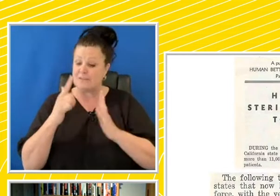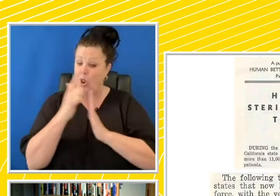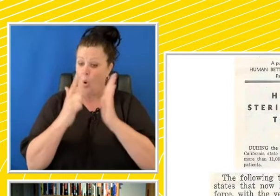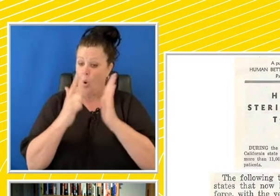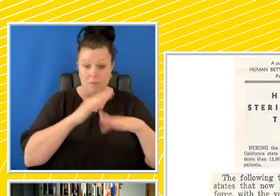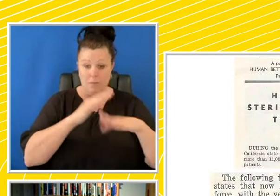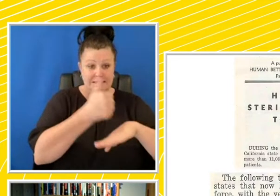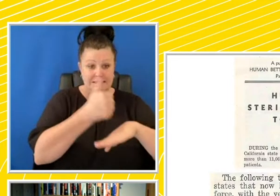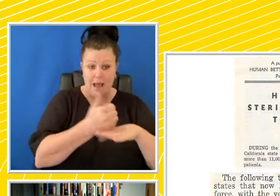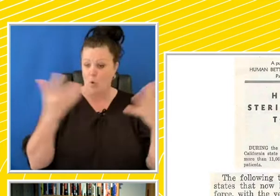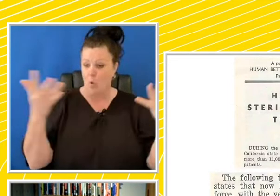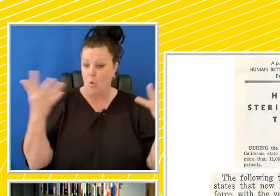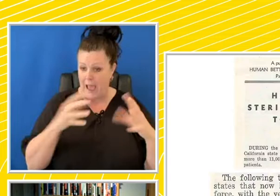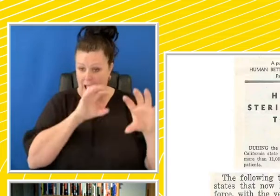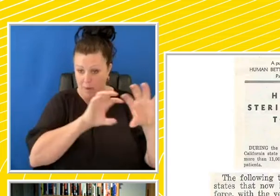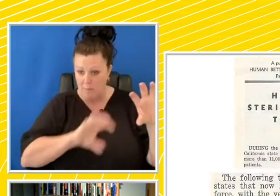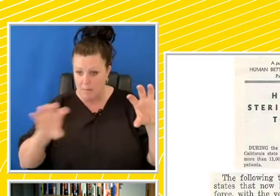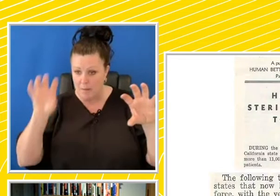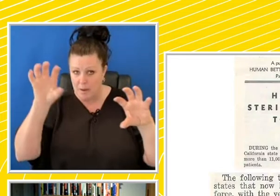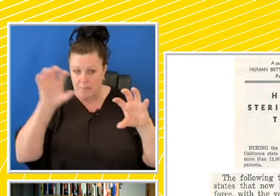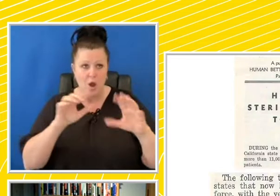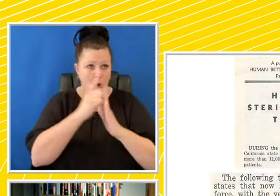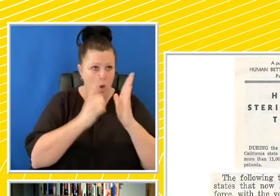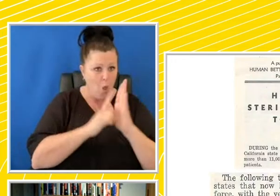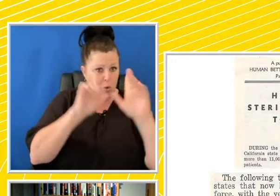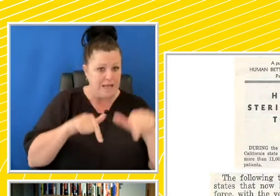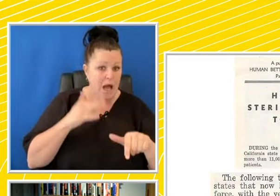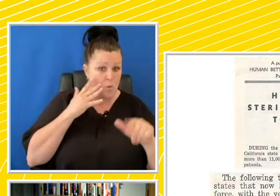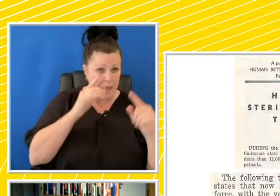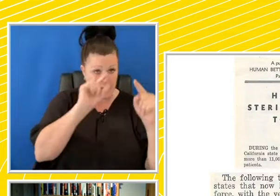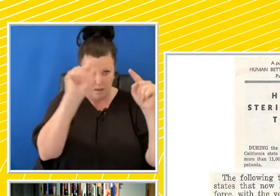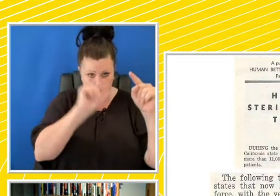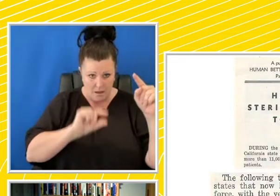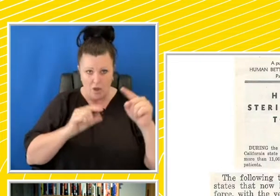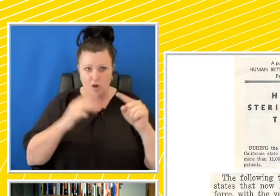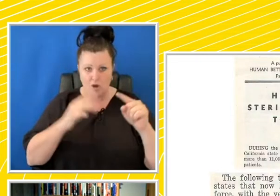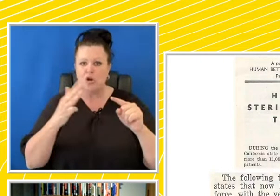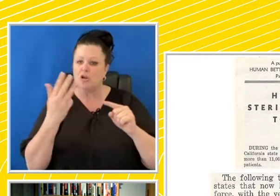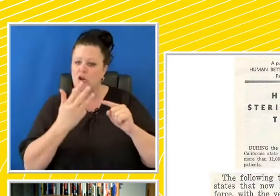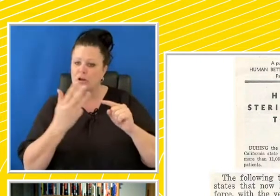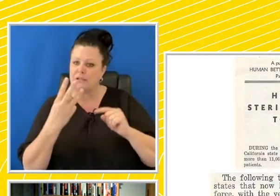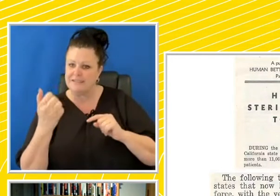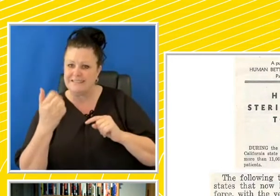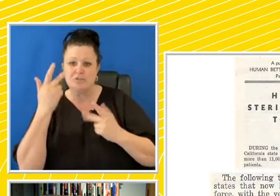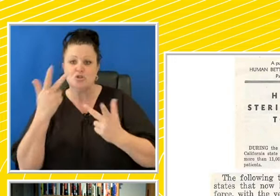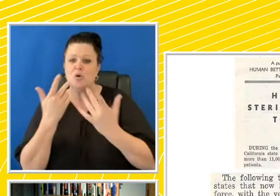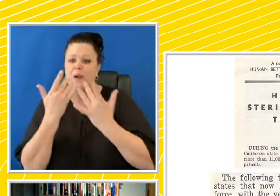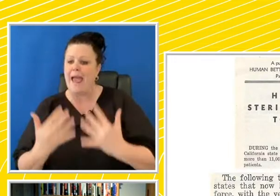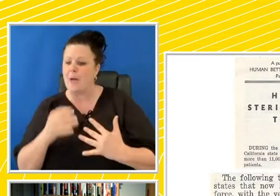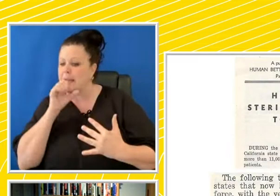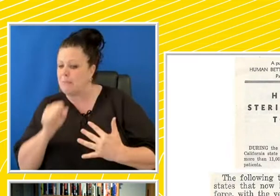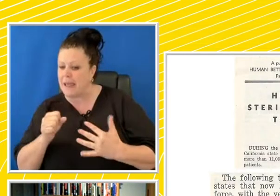which states, when these laws commenced. And then by 1936, how many people, male, female, had been